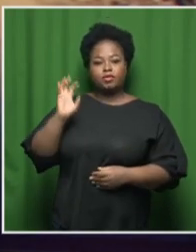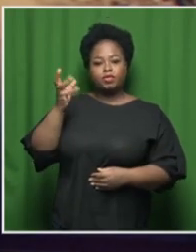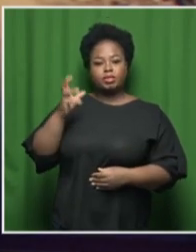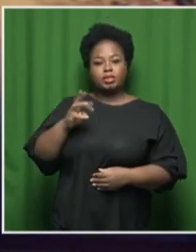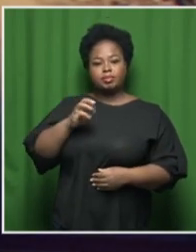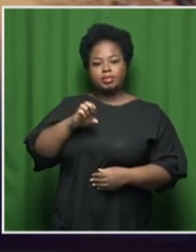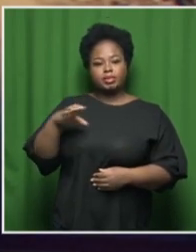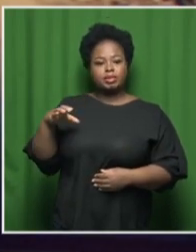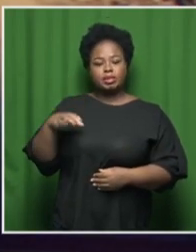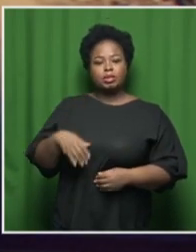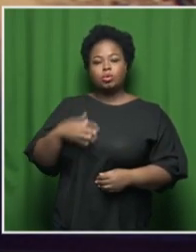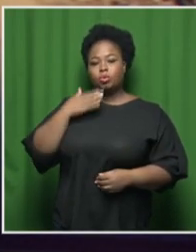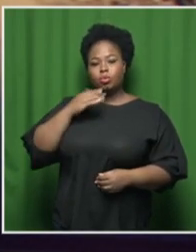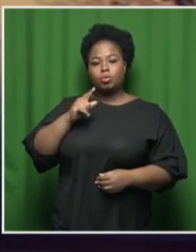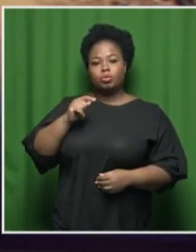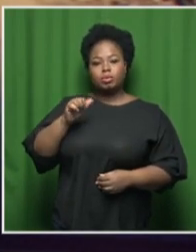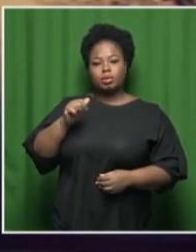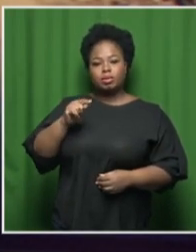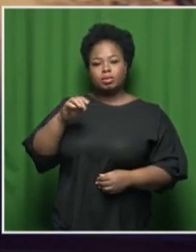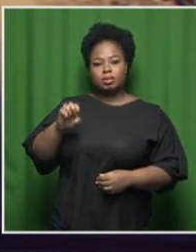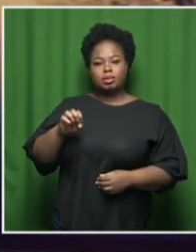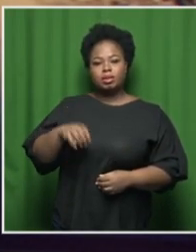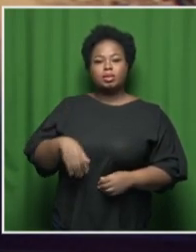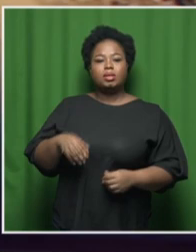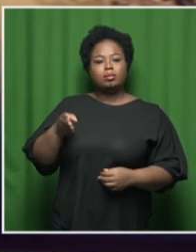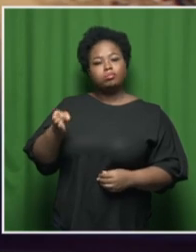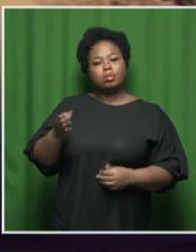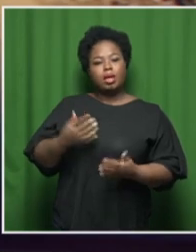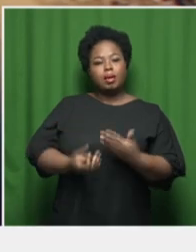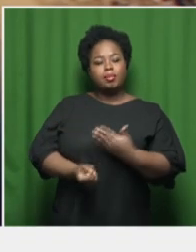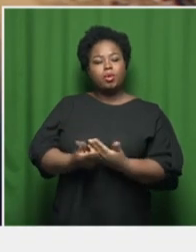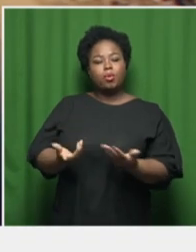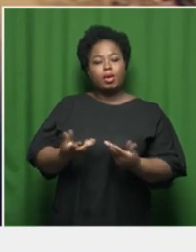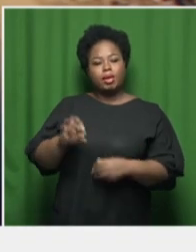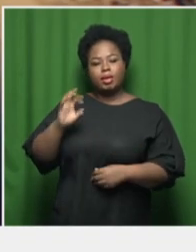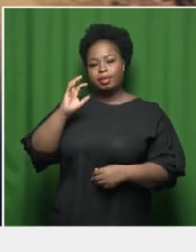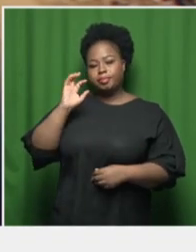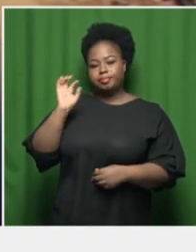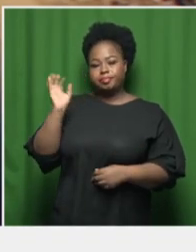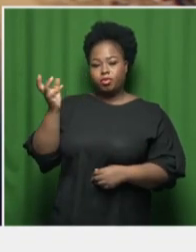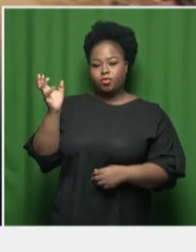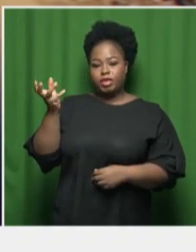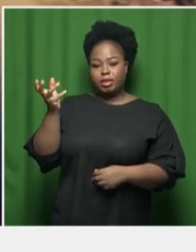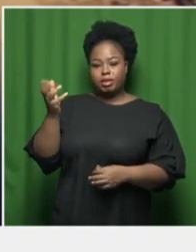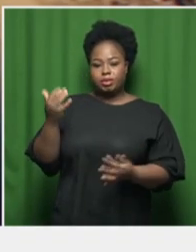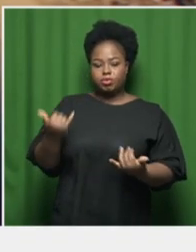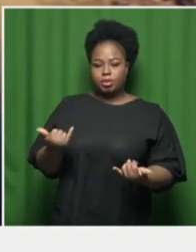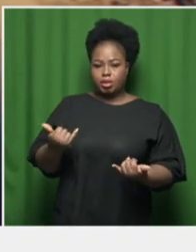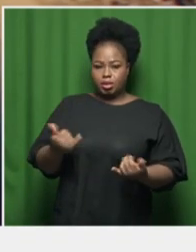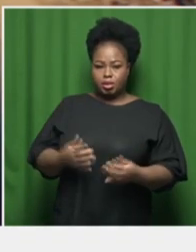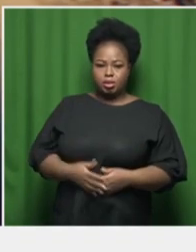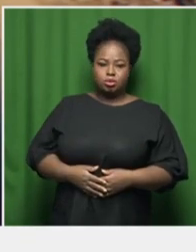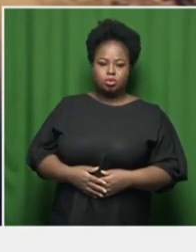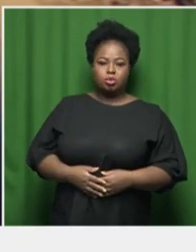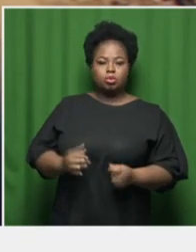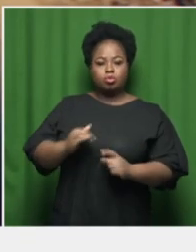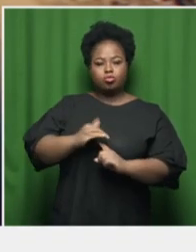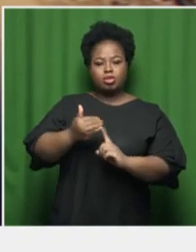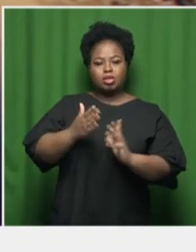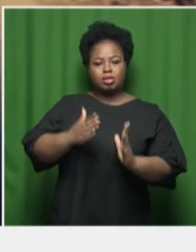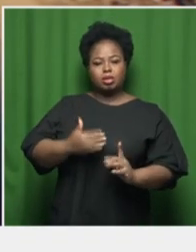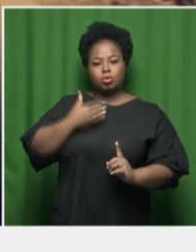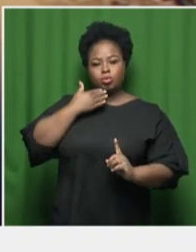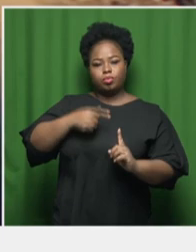state education mc tate mark where is being held in bloomfontein today mark where and his protector warrant officer